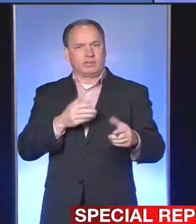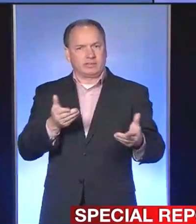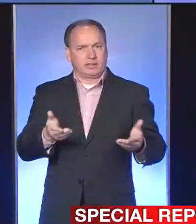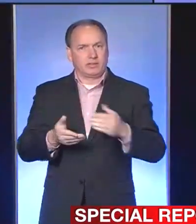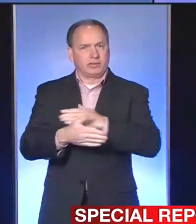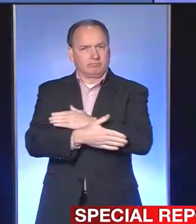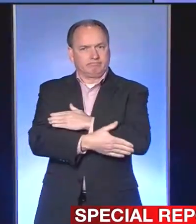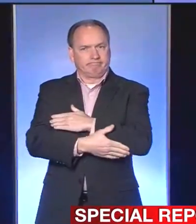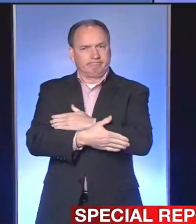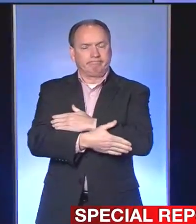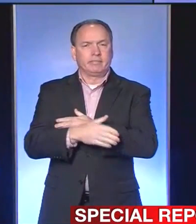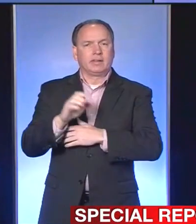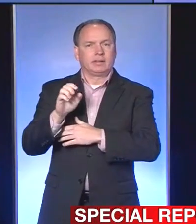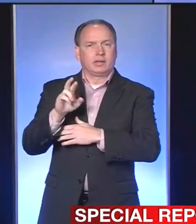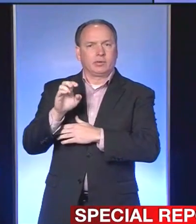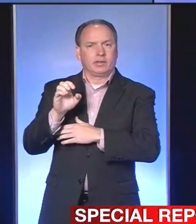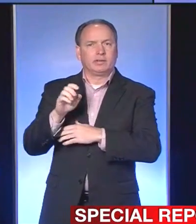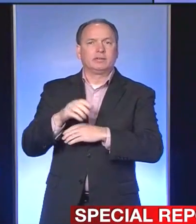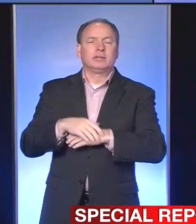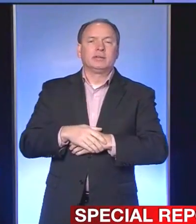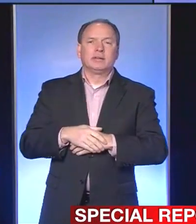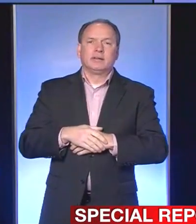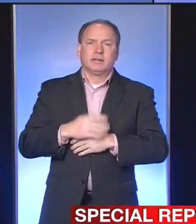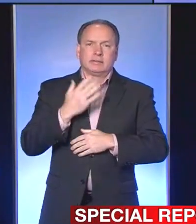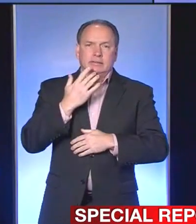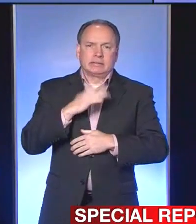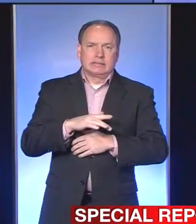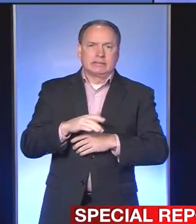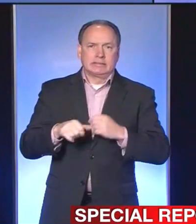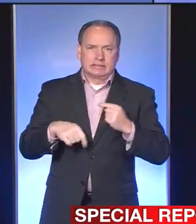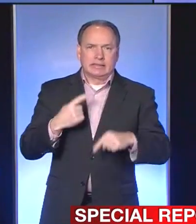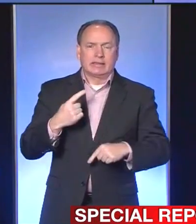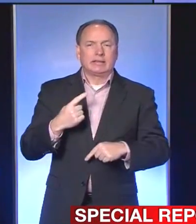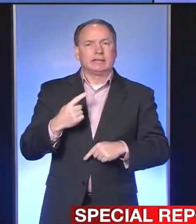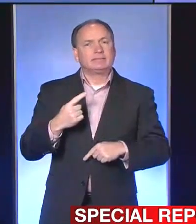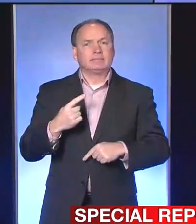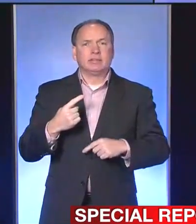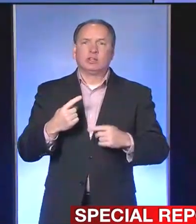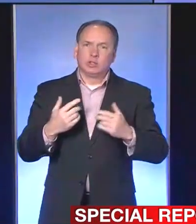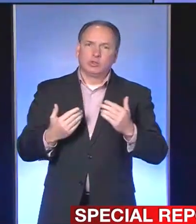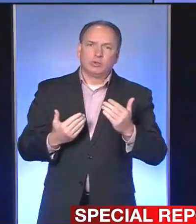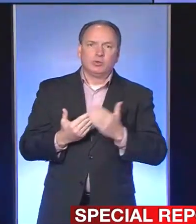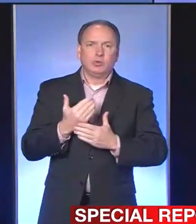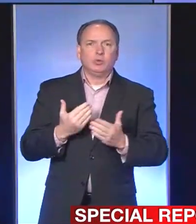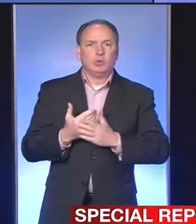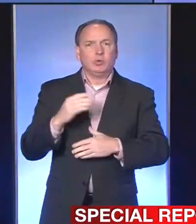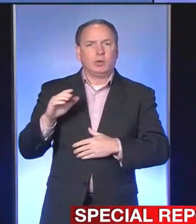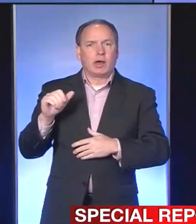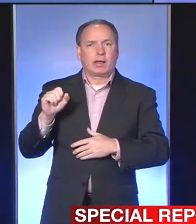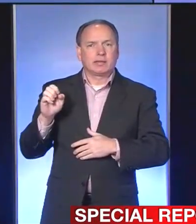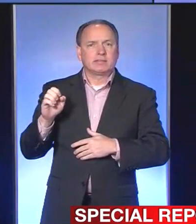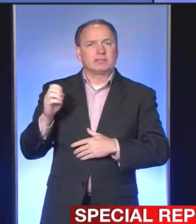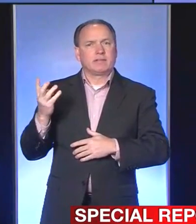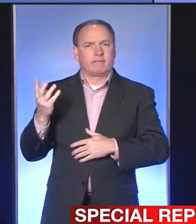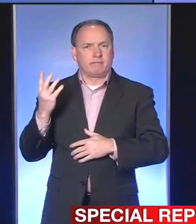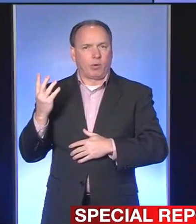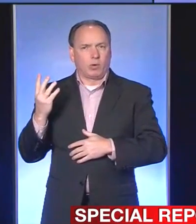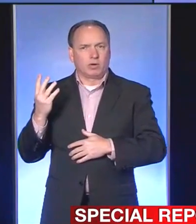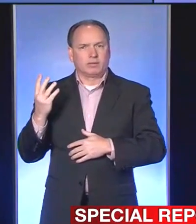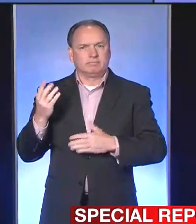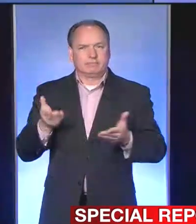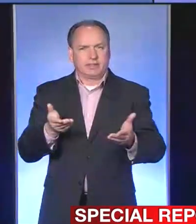Unfortunately, today I have to report we have four new confirmed positive cases of COVID-19 in Erie County,